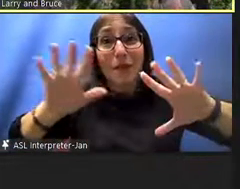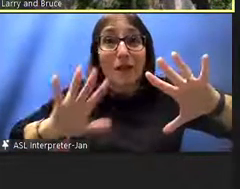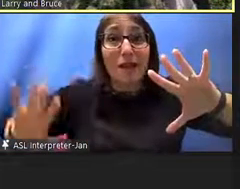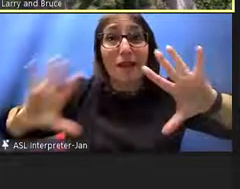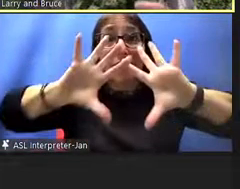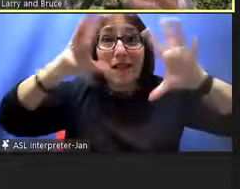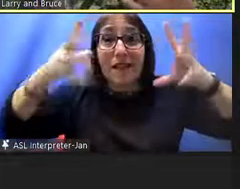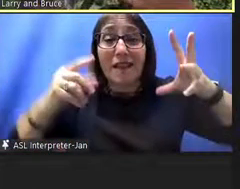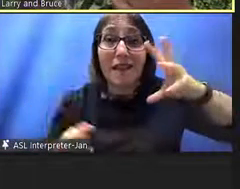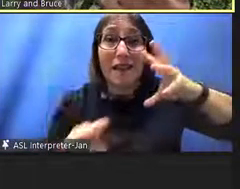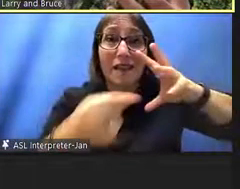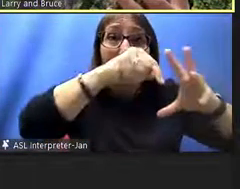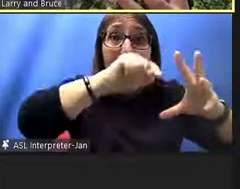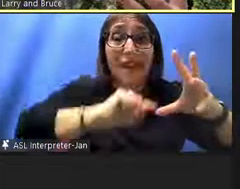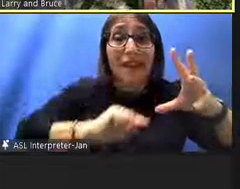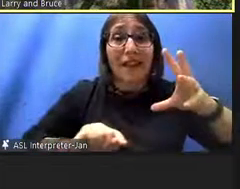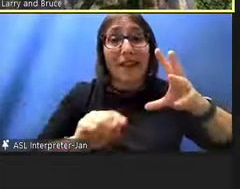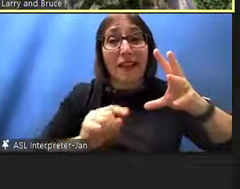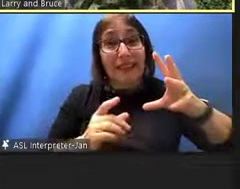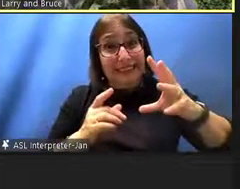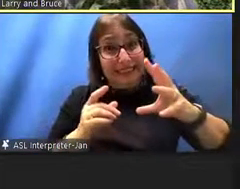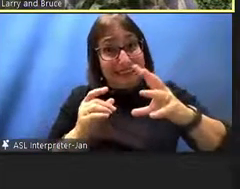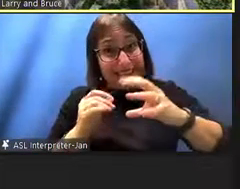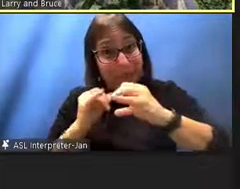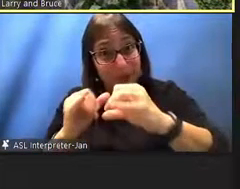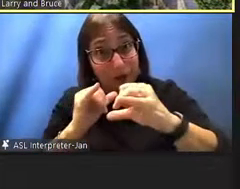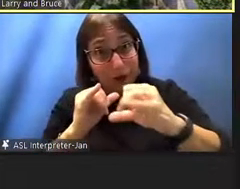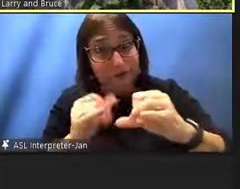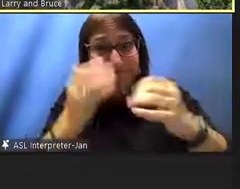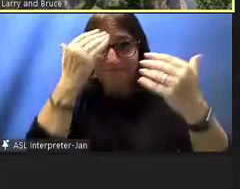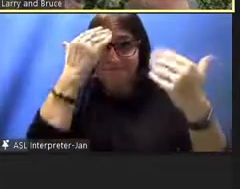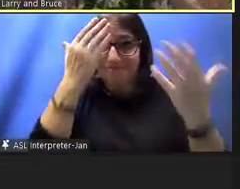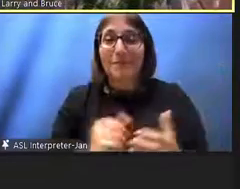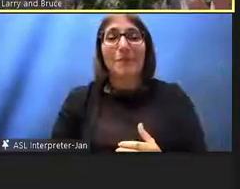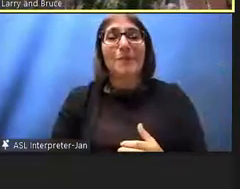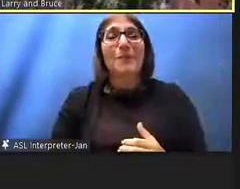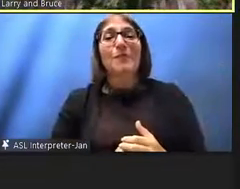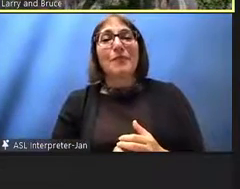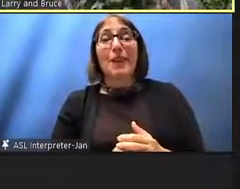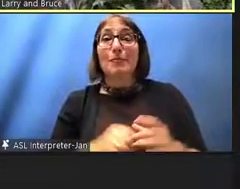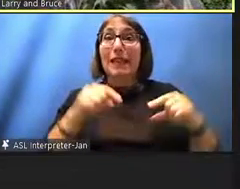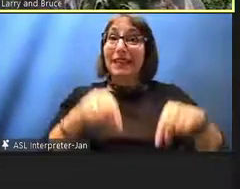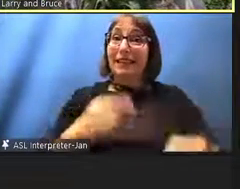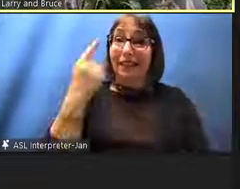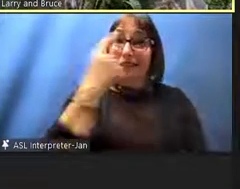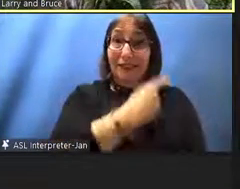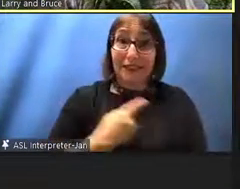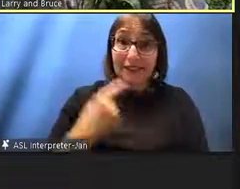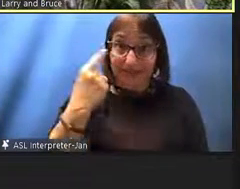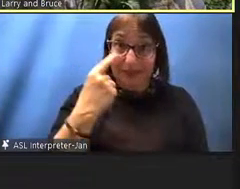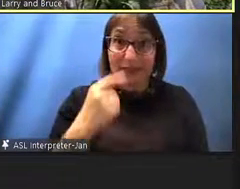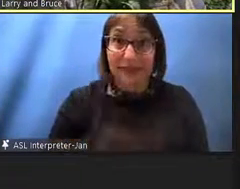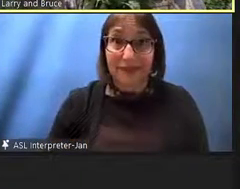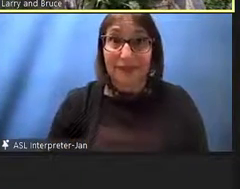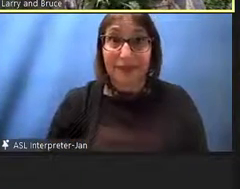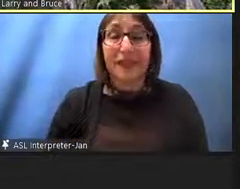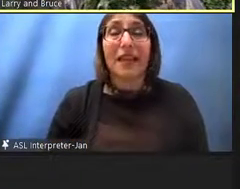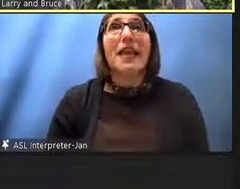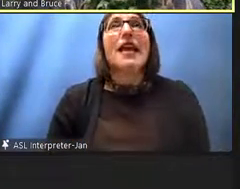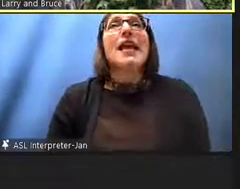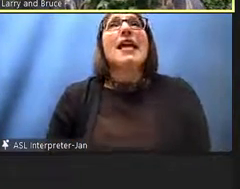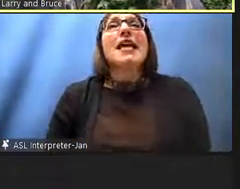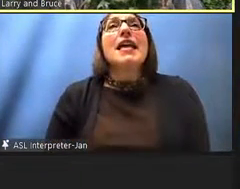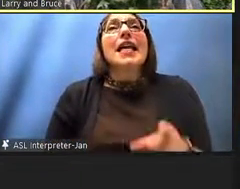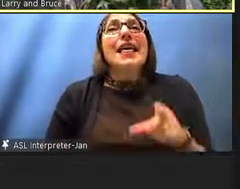are and so we have something in hawaii that we can